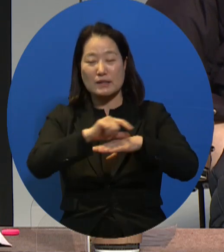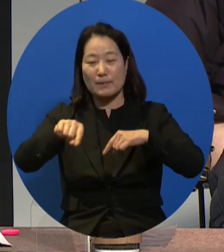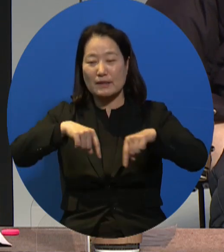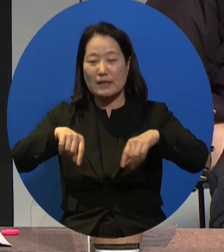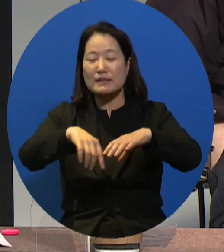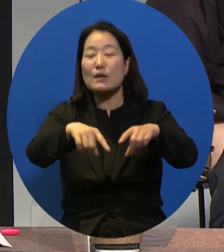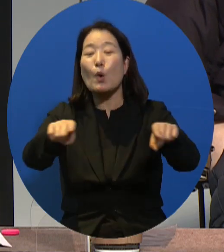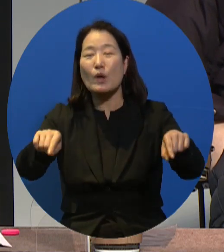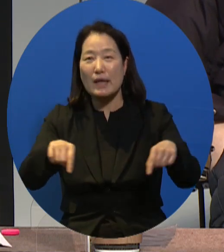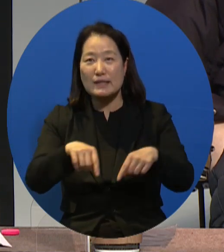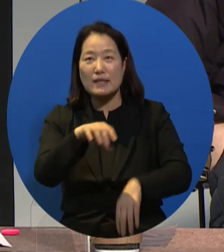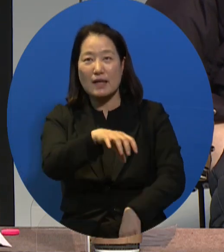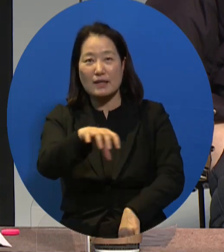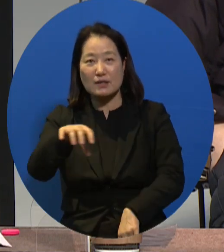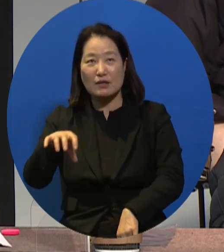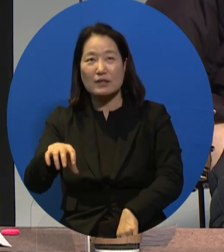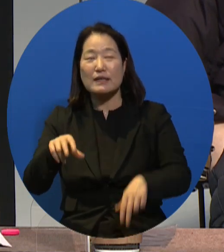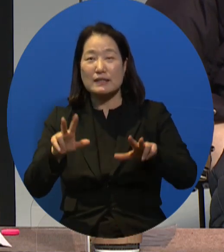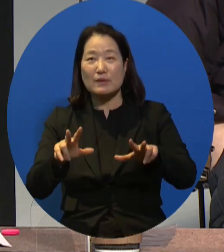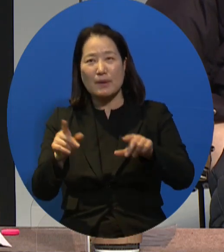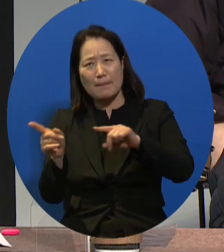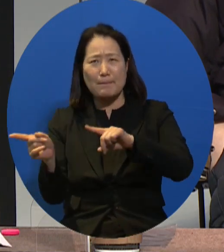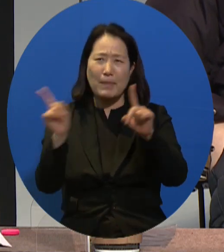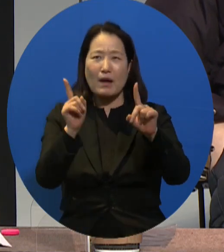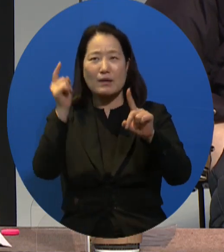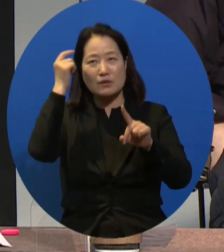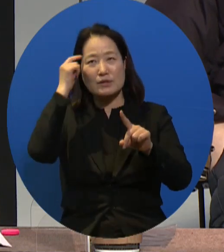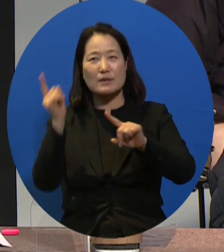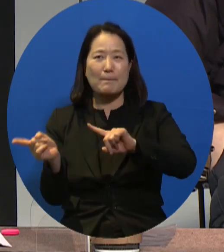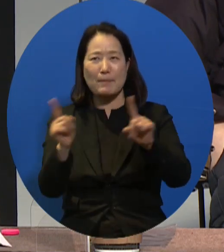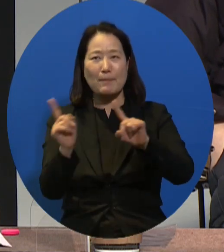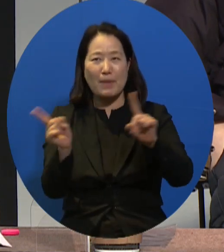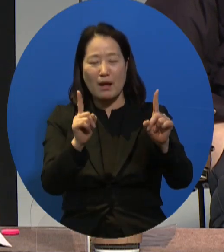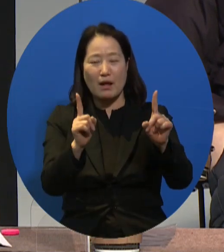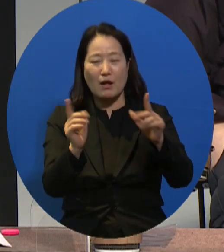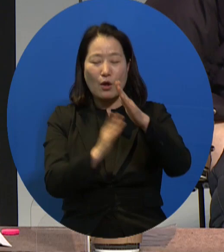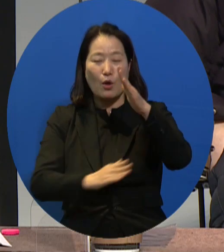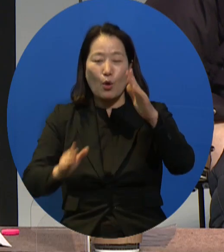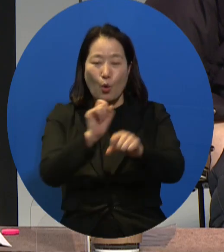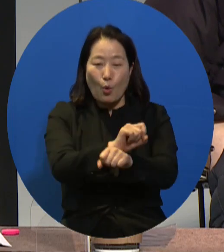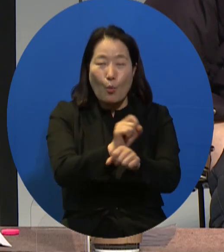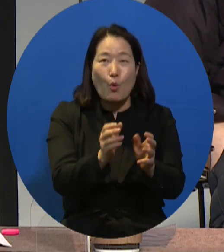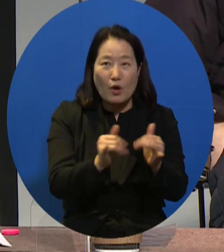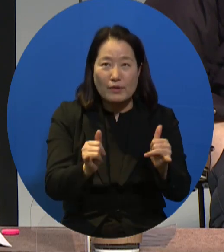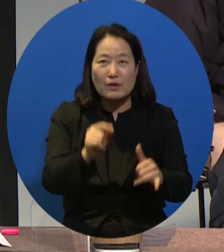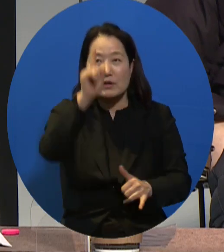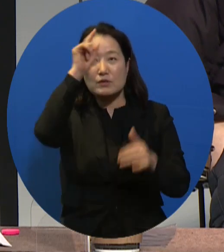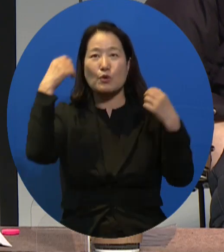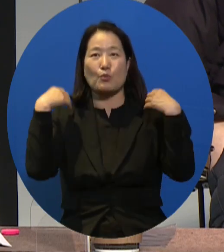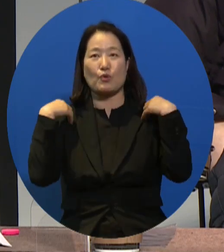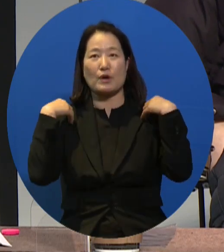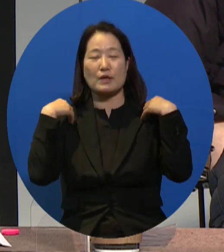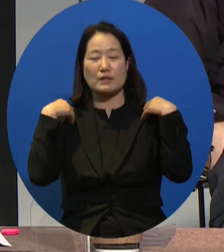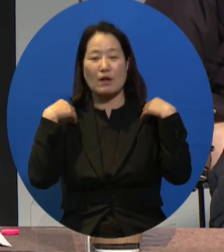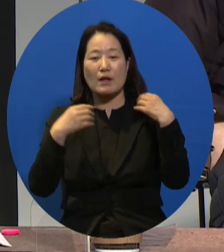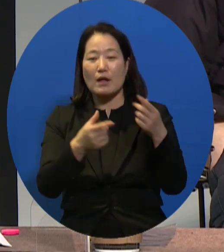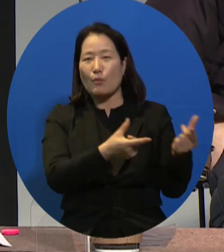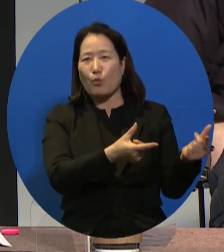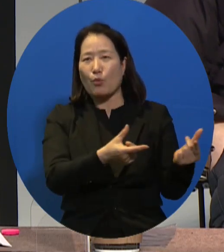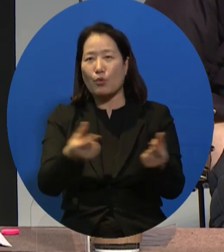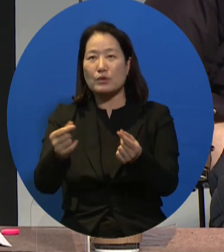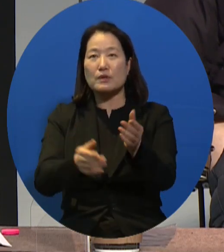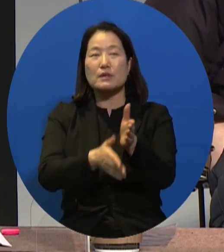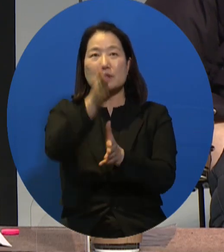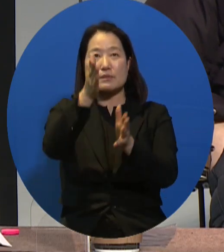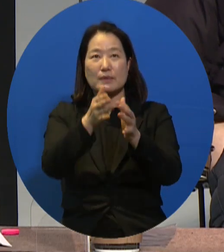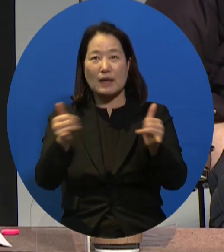Committee urged Korea to raise awareness, especially promote the rights